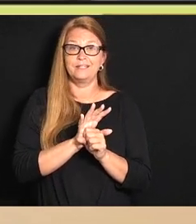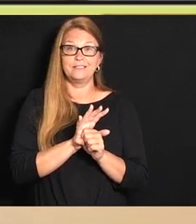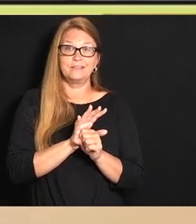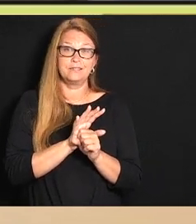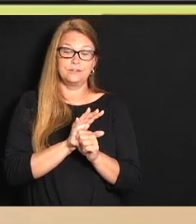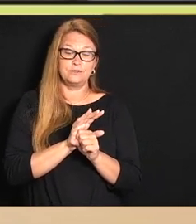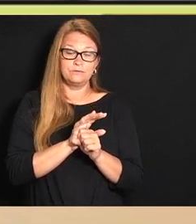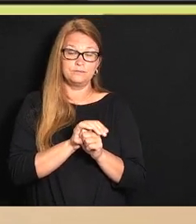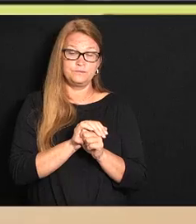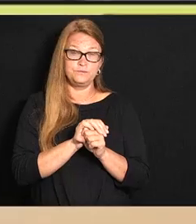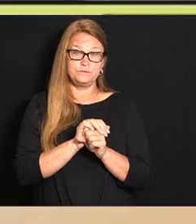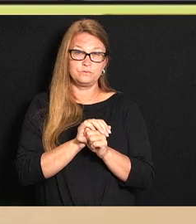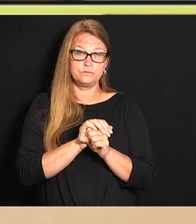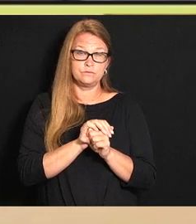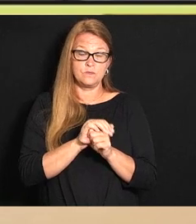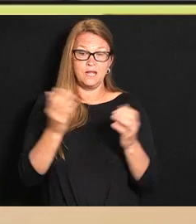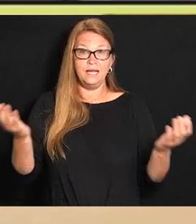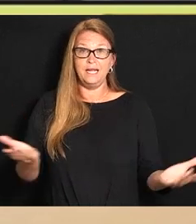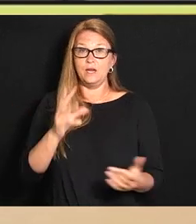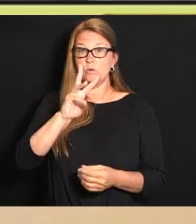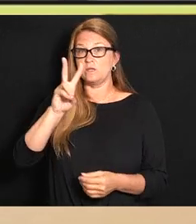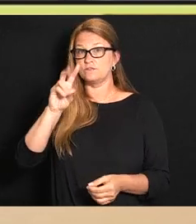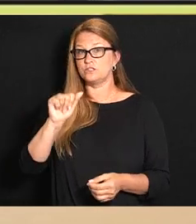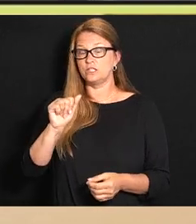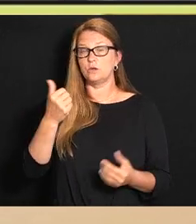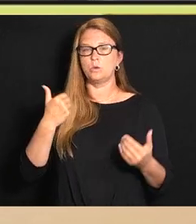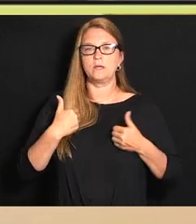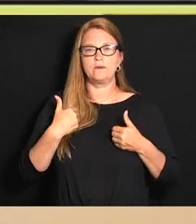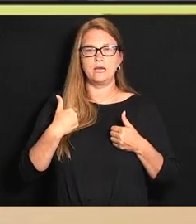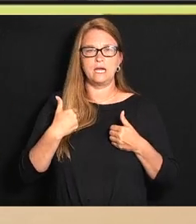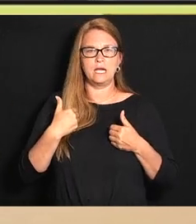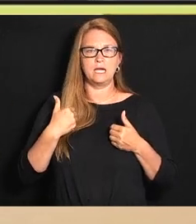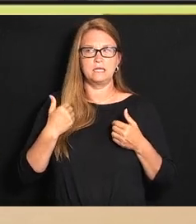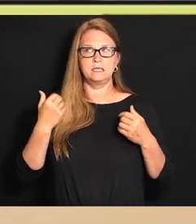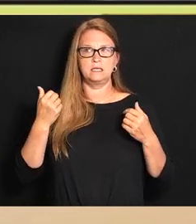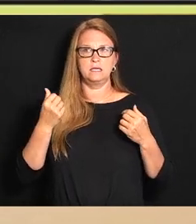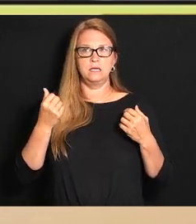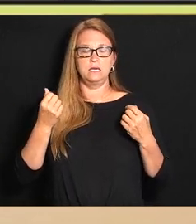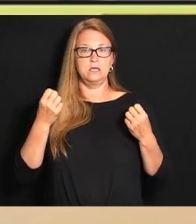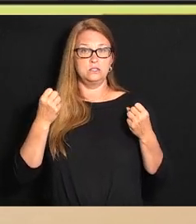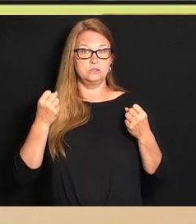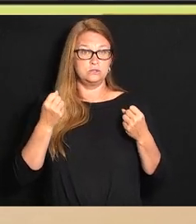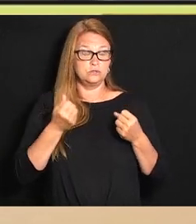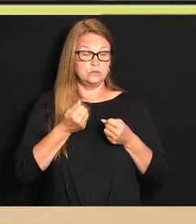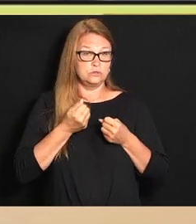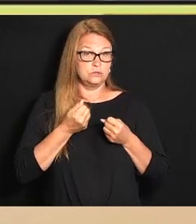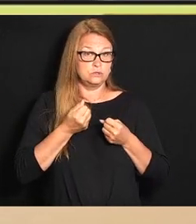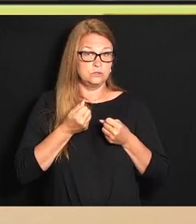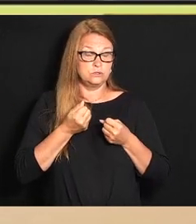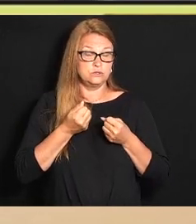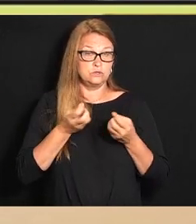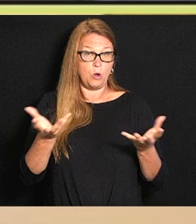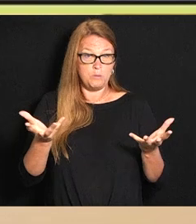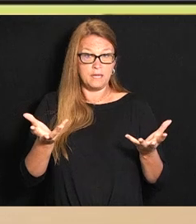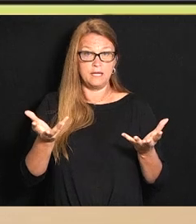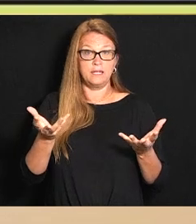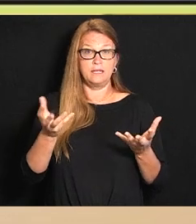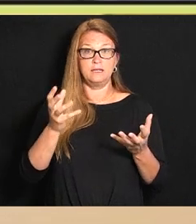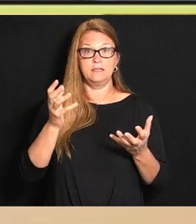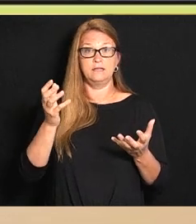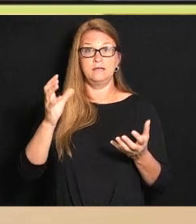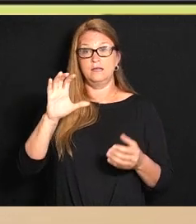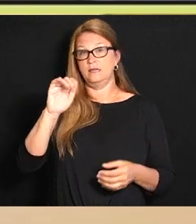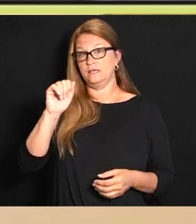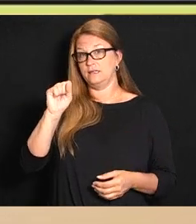the United States in West Virginia we've had such few cases that we have obtained